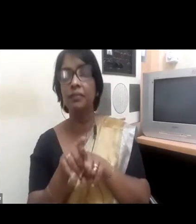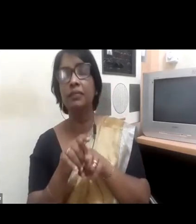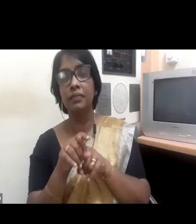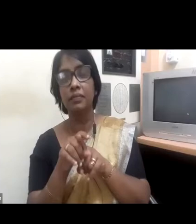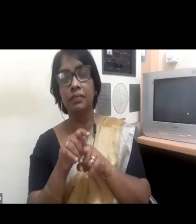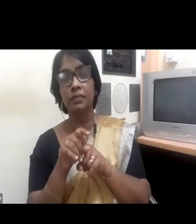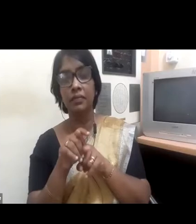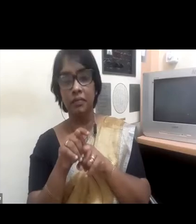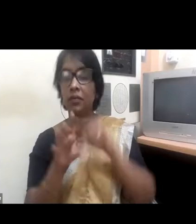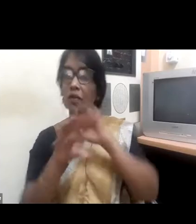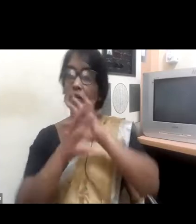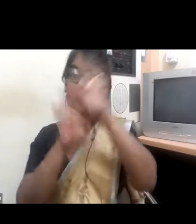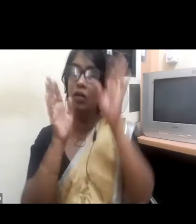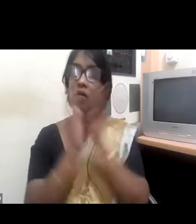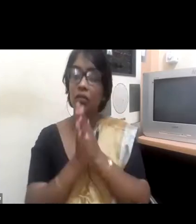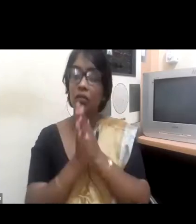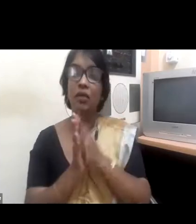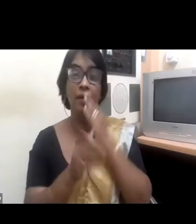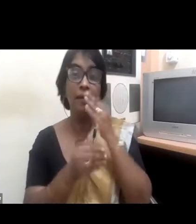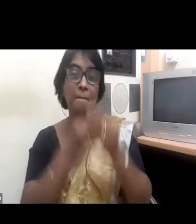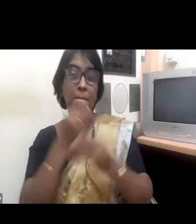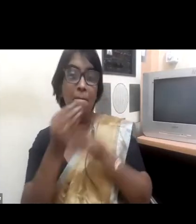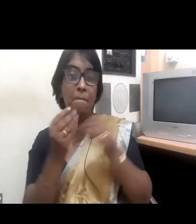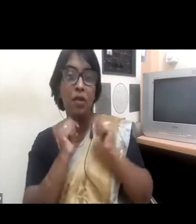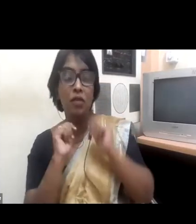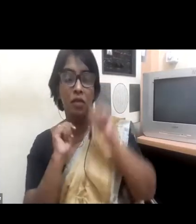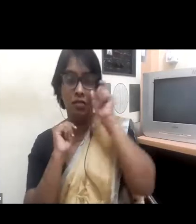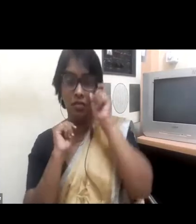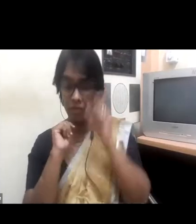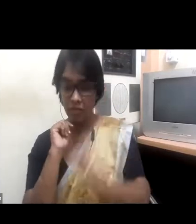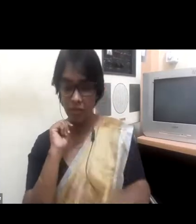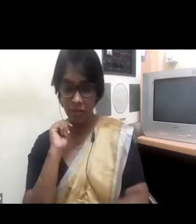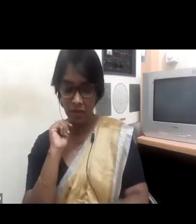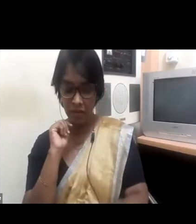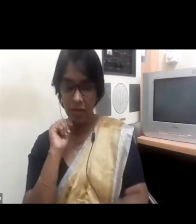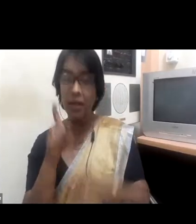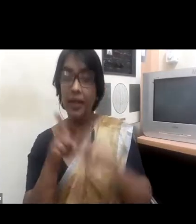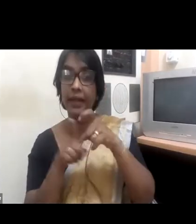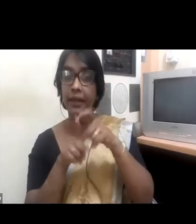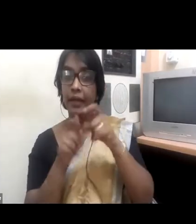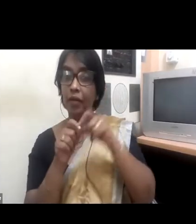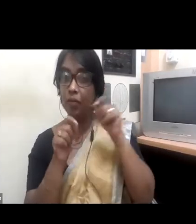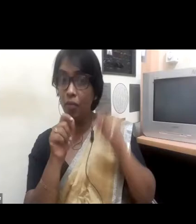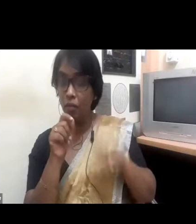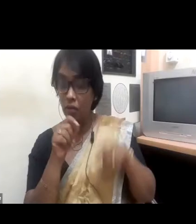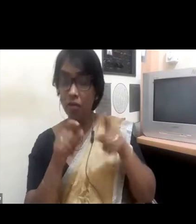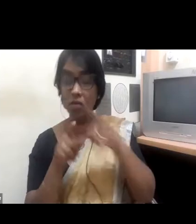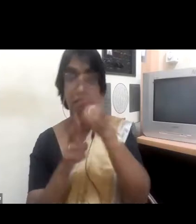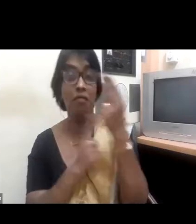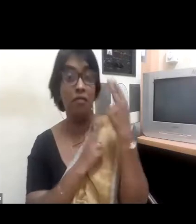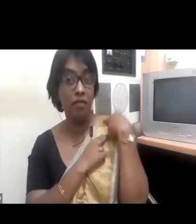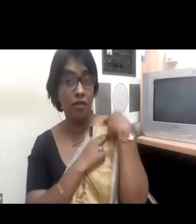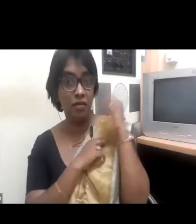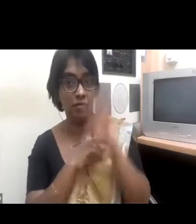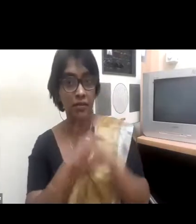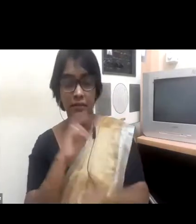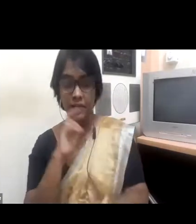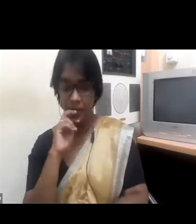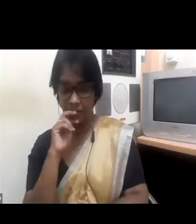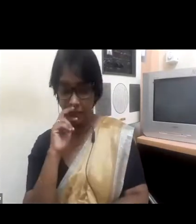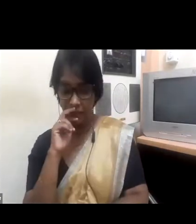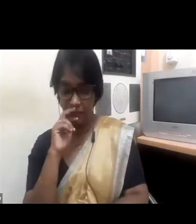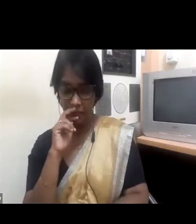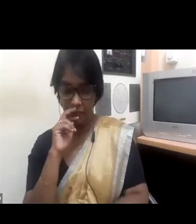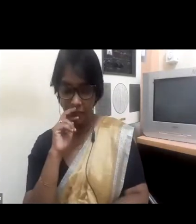when you're at the board, where your responsibility would be for the overall strategy of the organization.